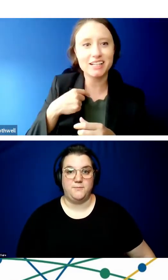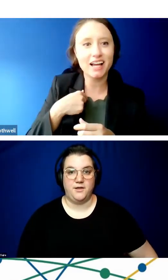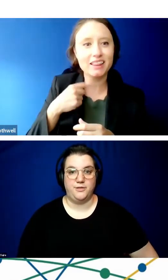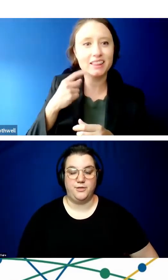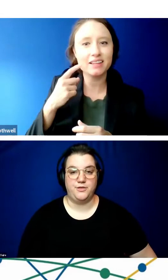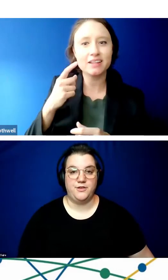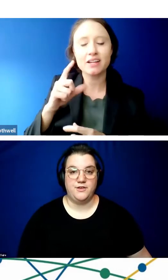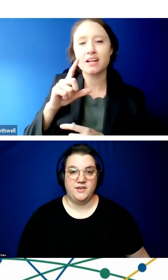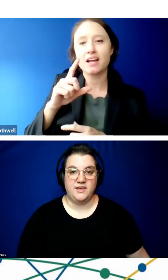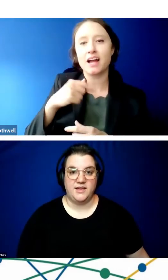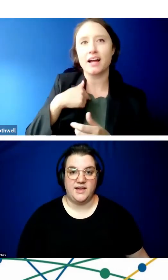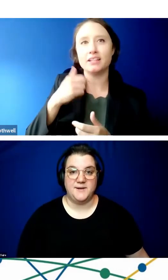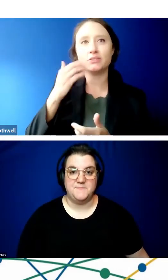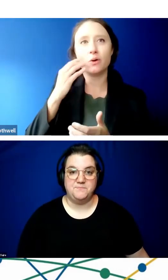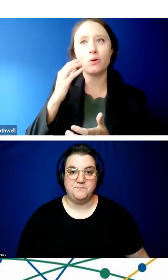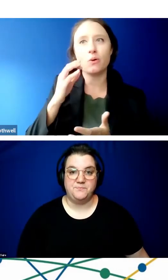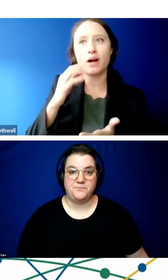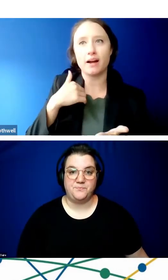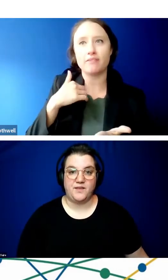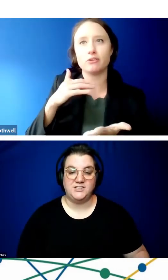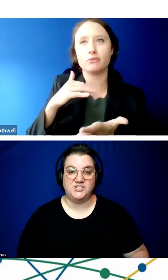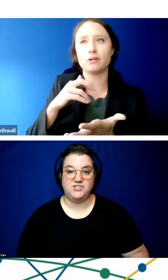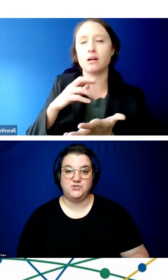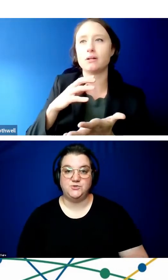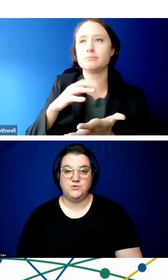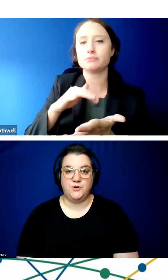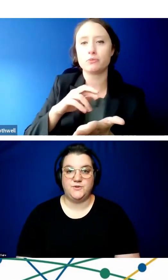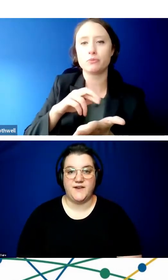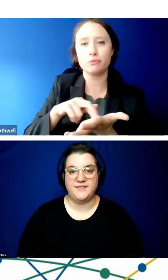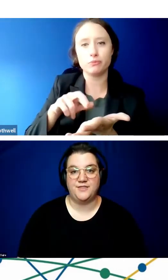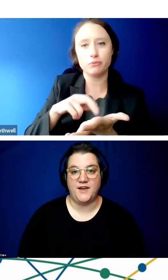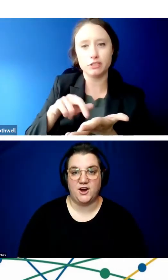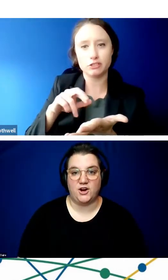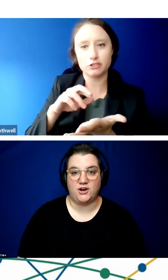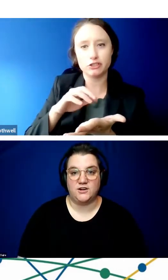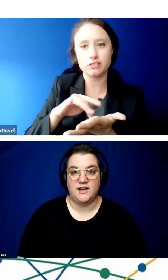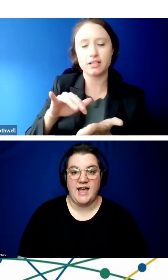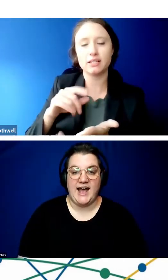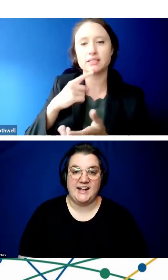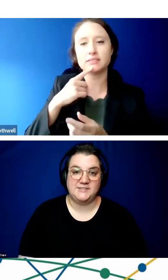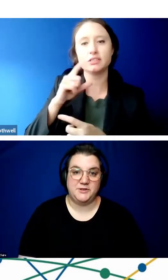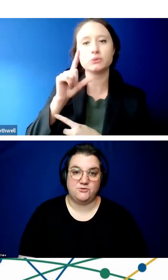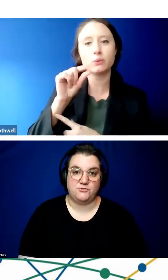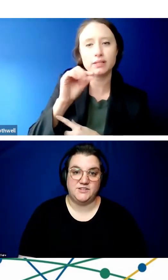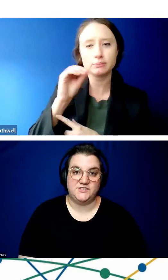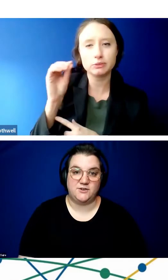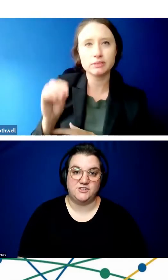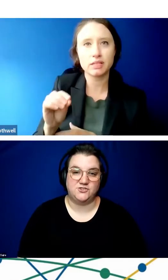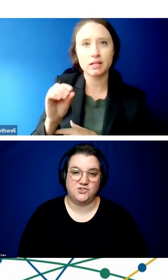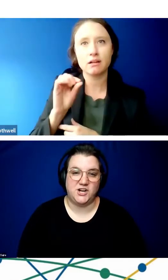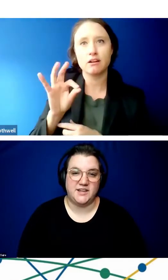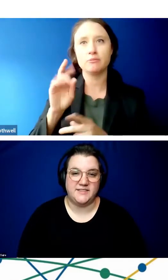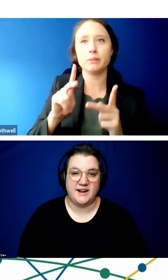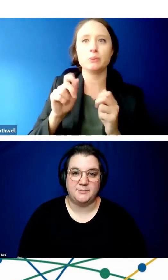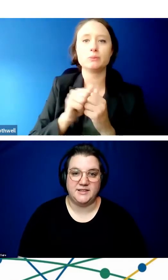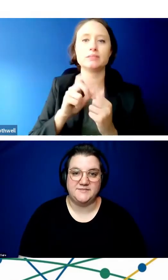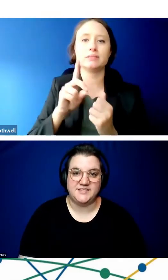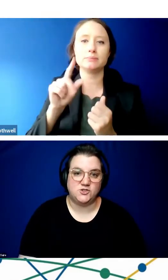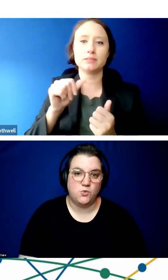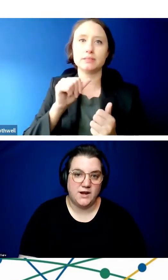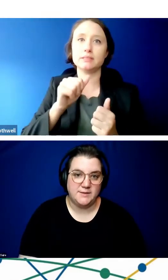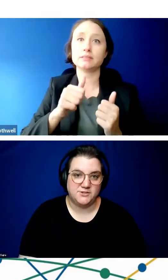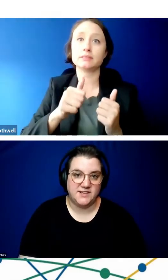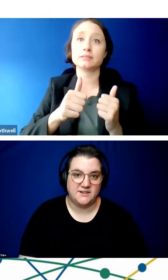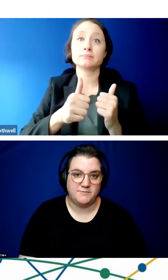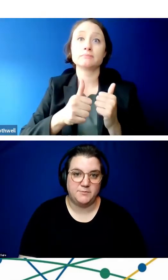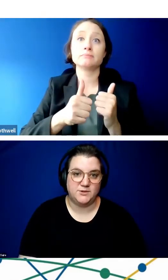the prior month. And I do know that there has been a research study that I believe